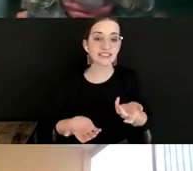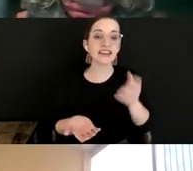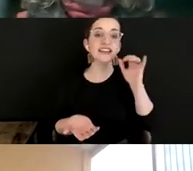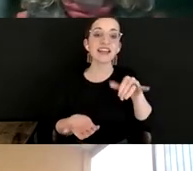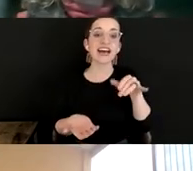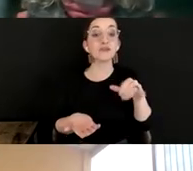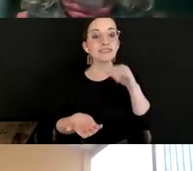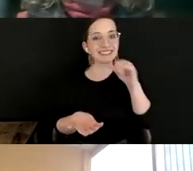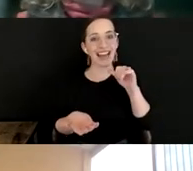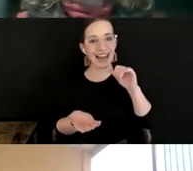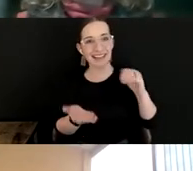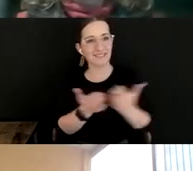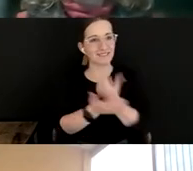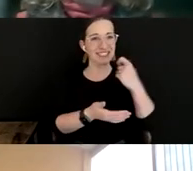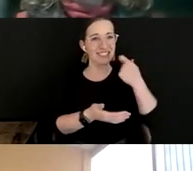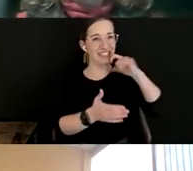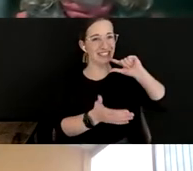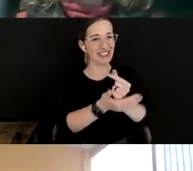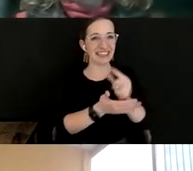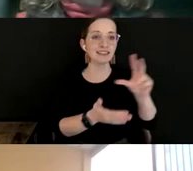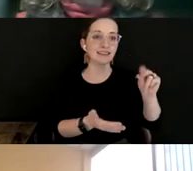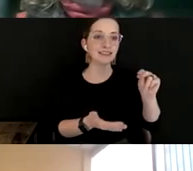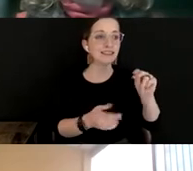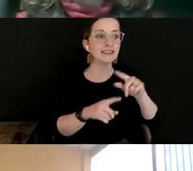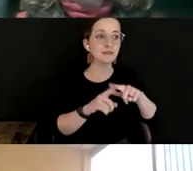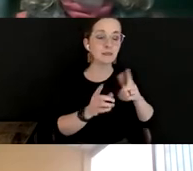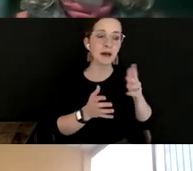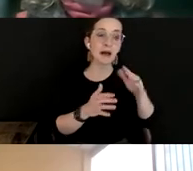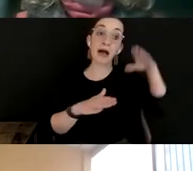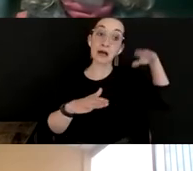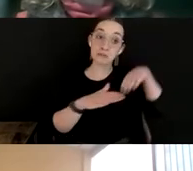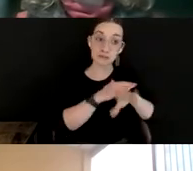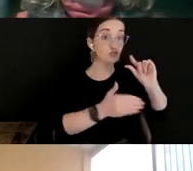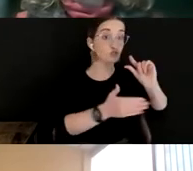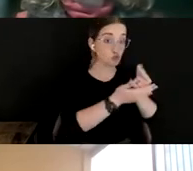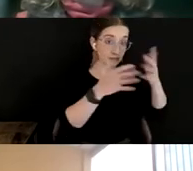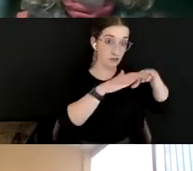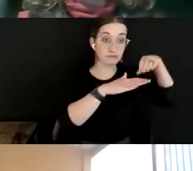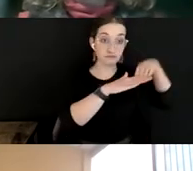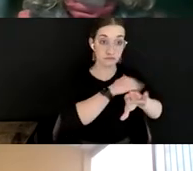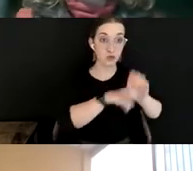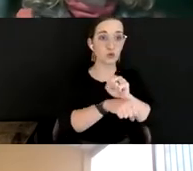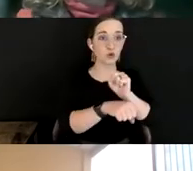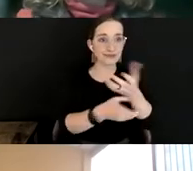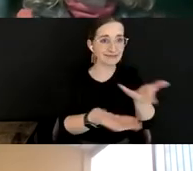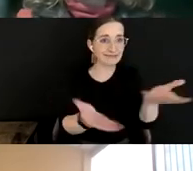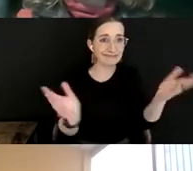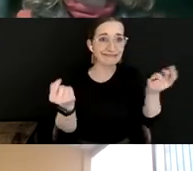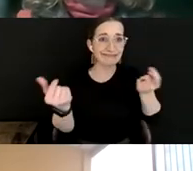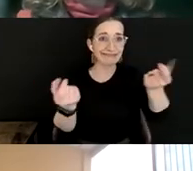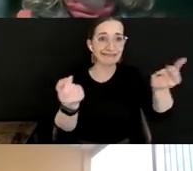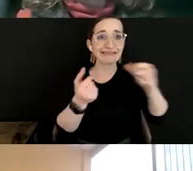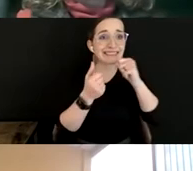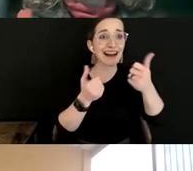all fresh out of school. It's really more that when they entered the workforce, there wasn't a lot of opportunity at a living